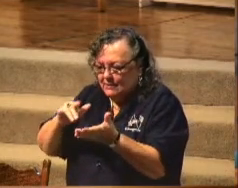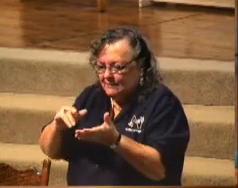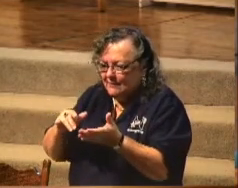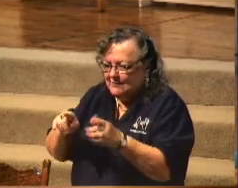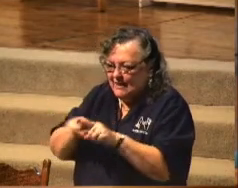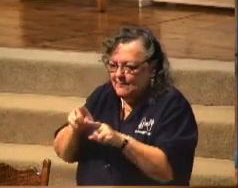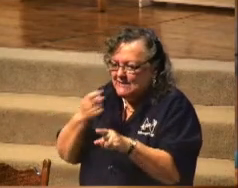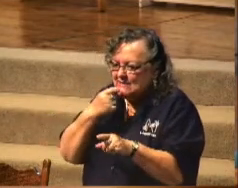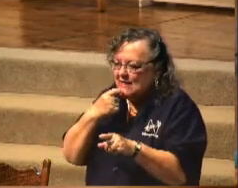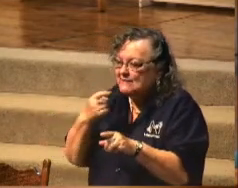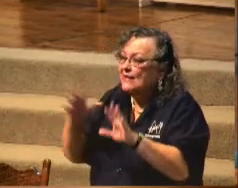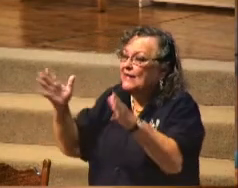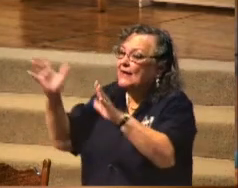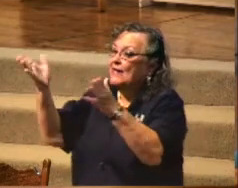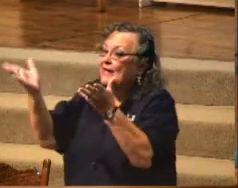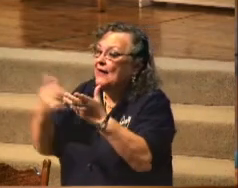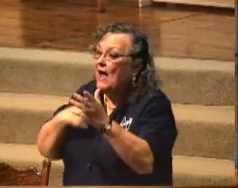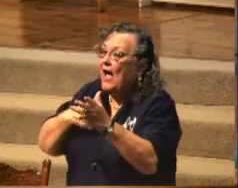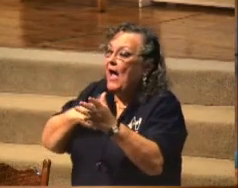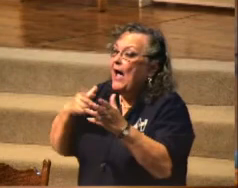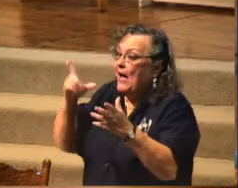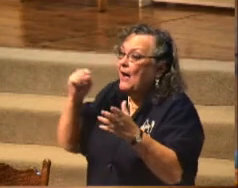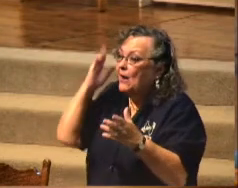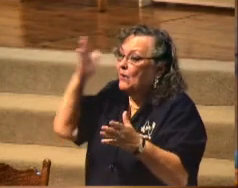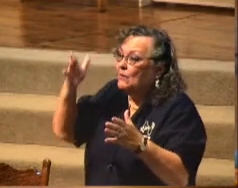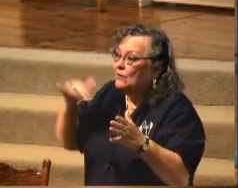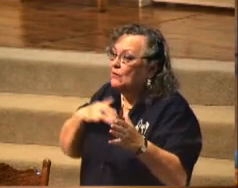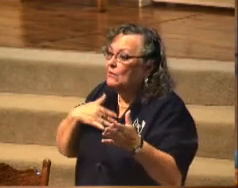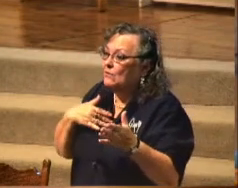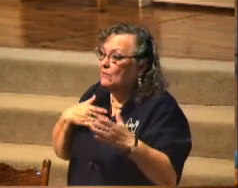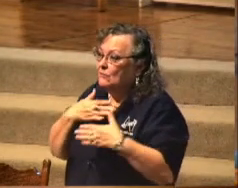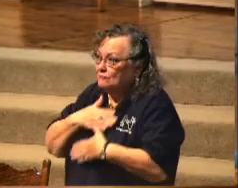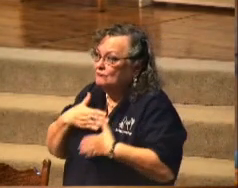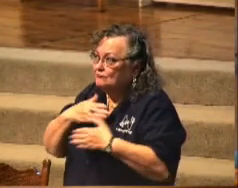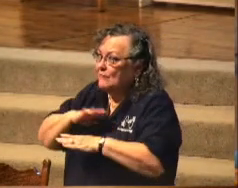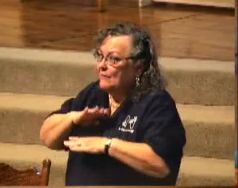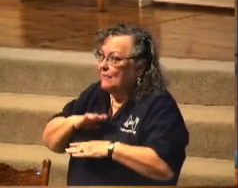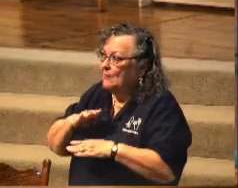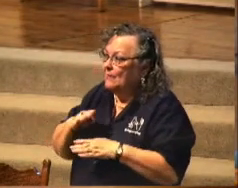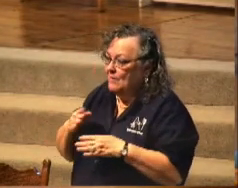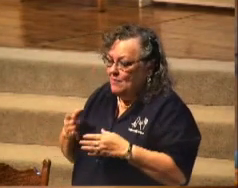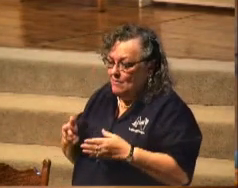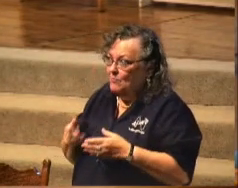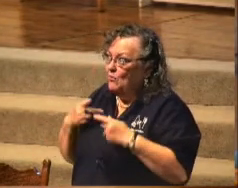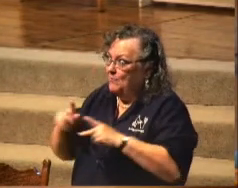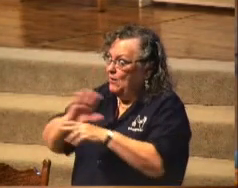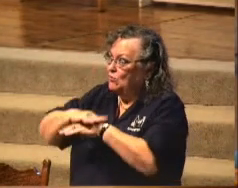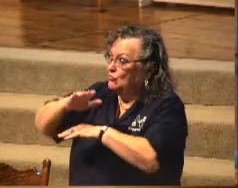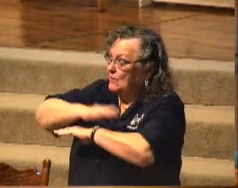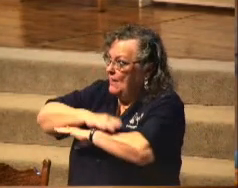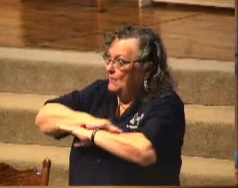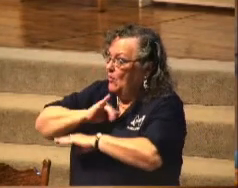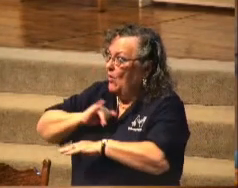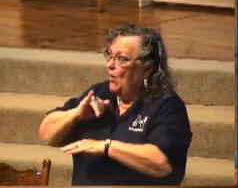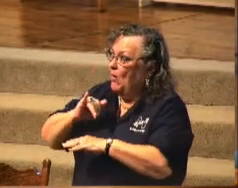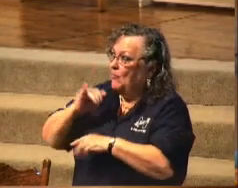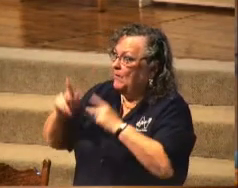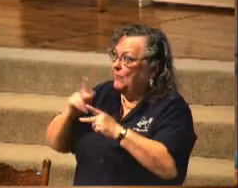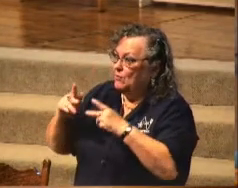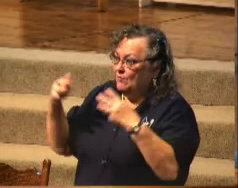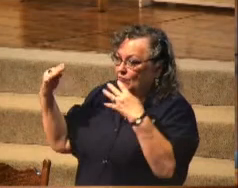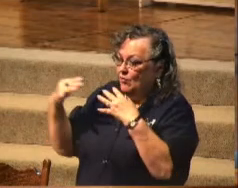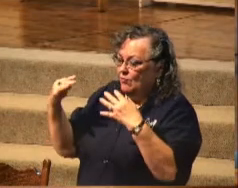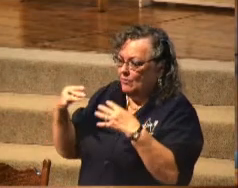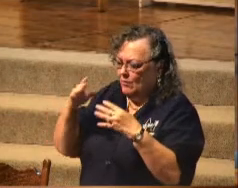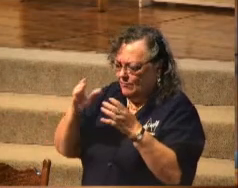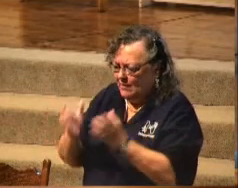here, cried the vessel. I know I will do. Place me on your table for all men to view. Look at me, called the